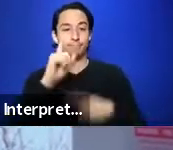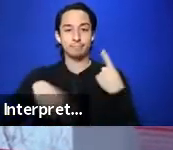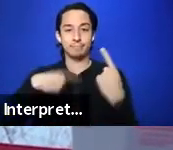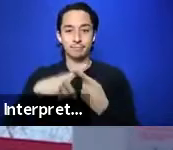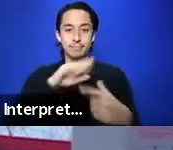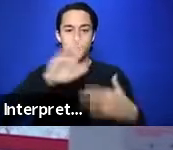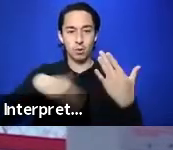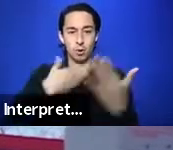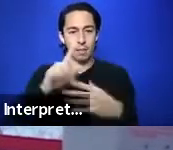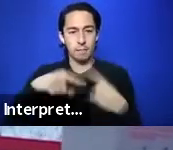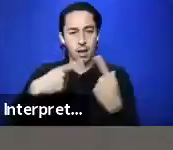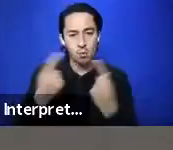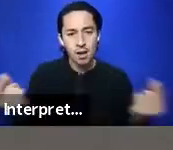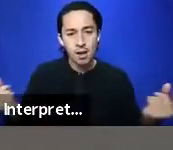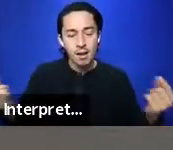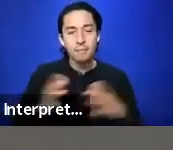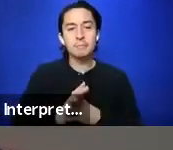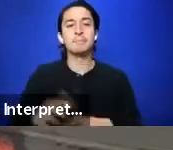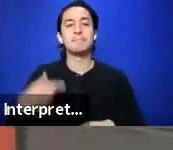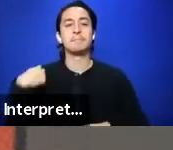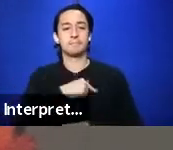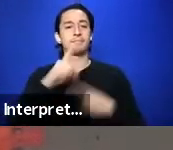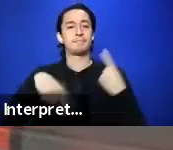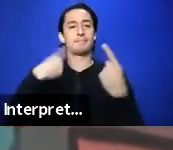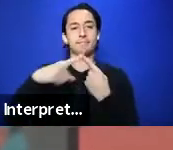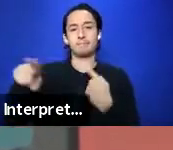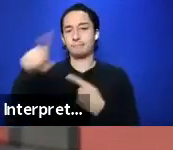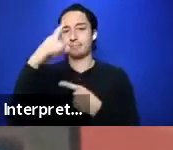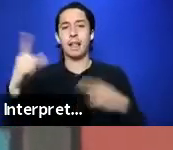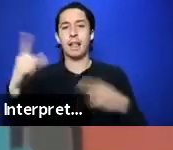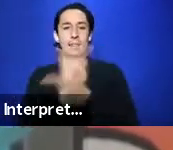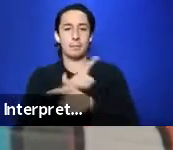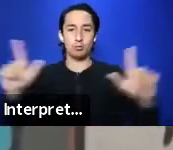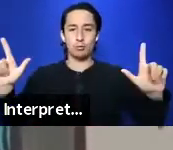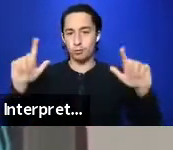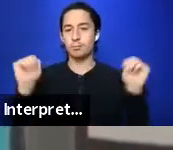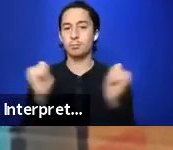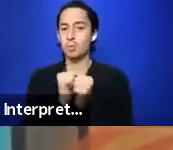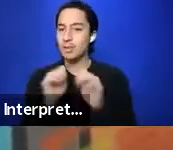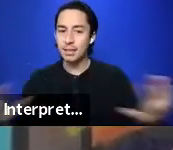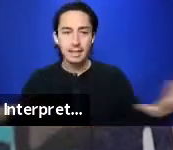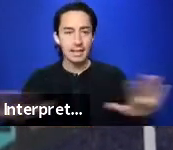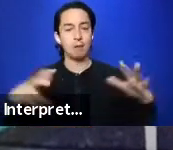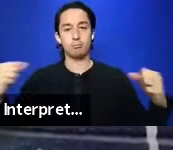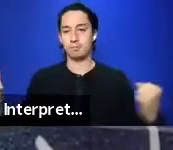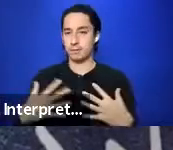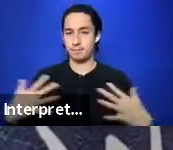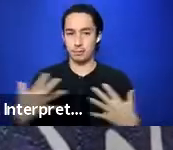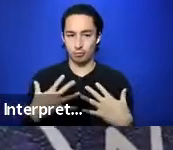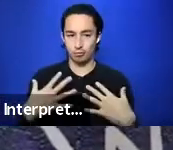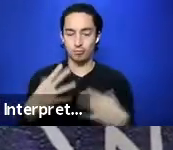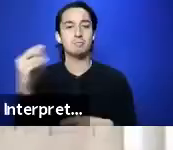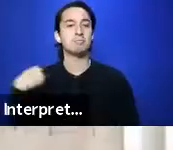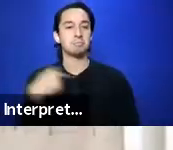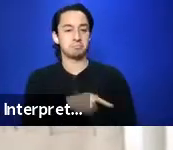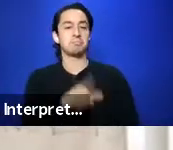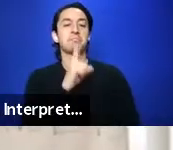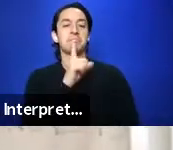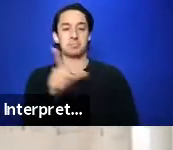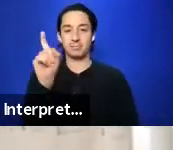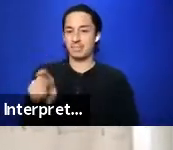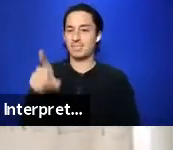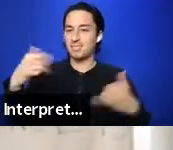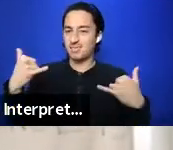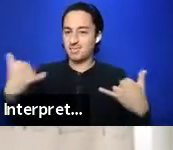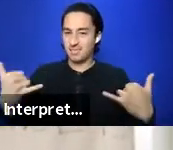about. About black liberation without intimidation. And we sure do need it